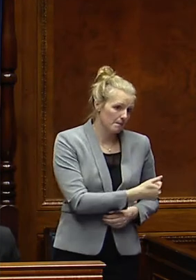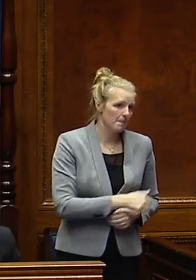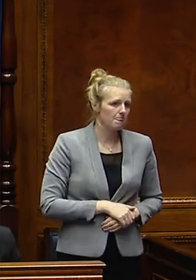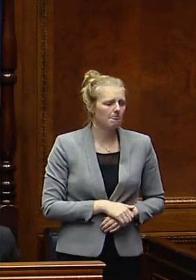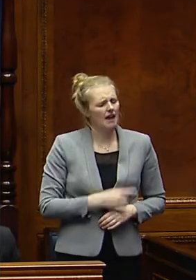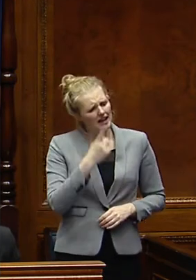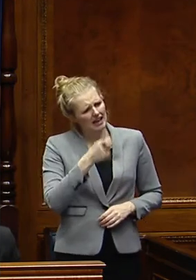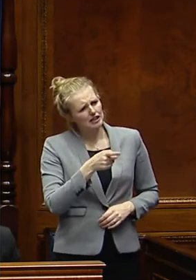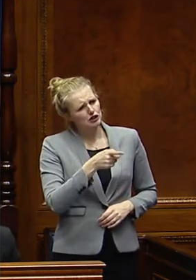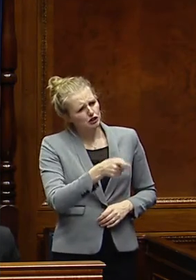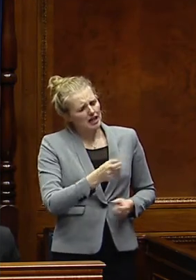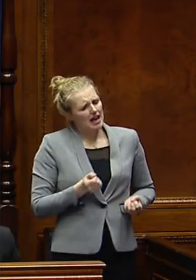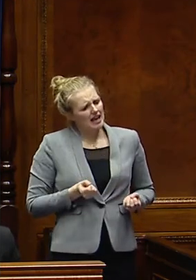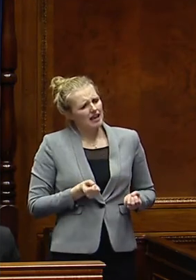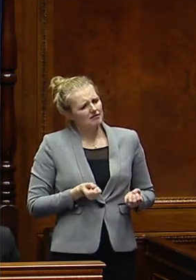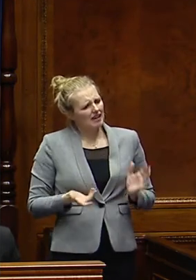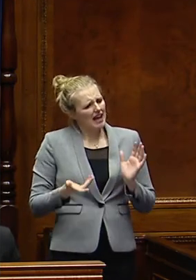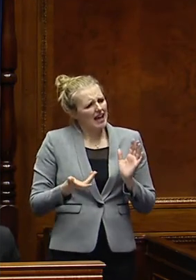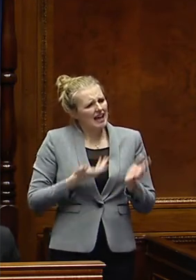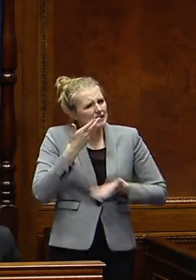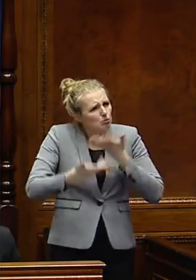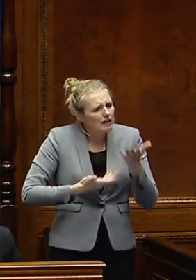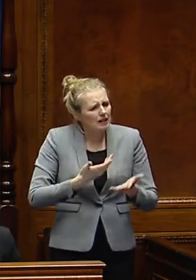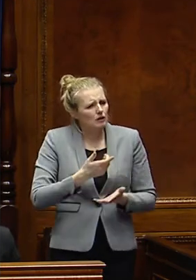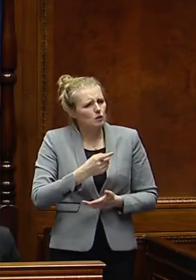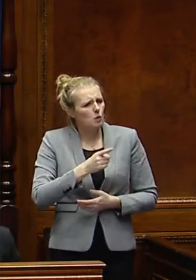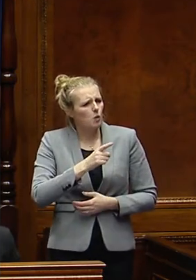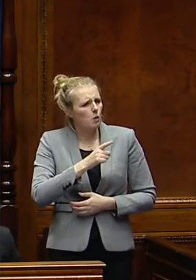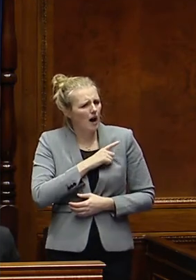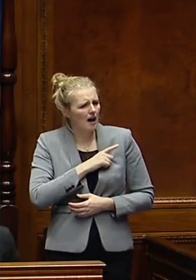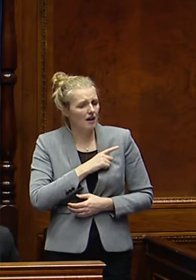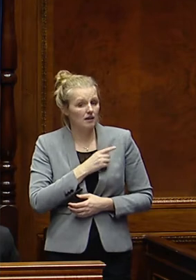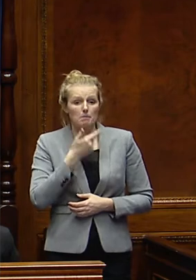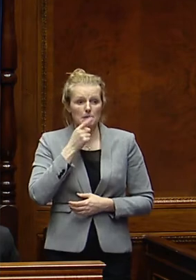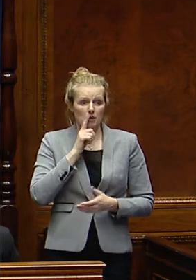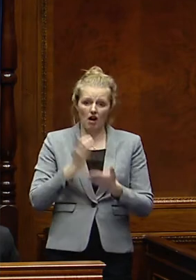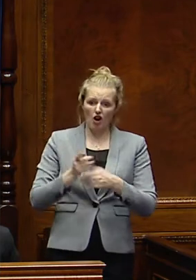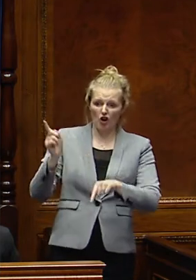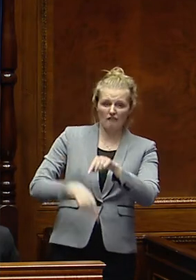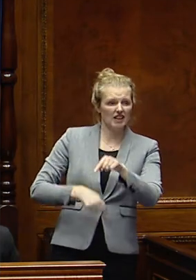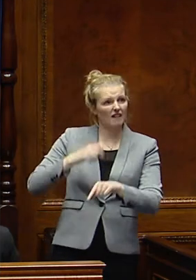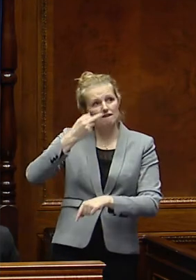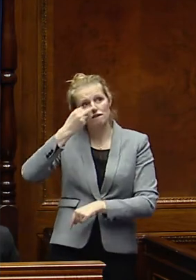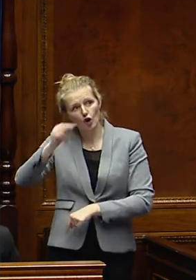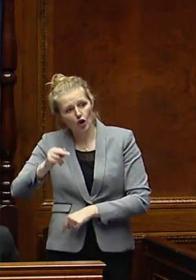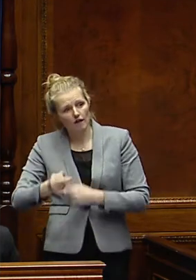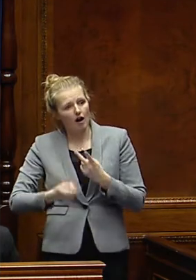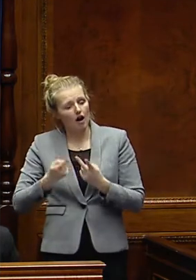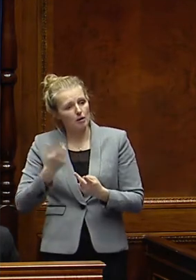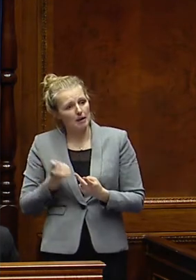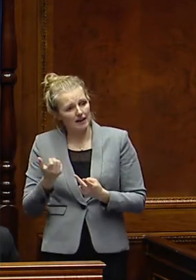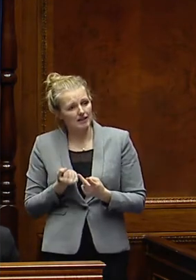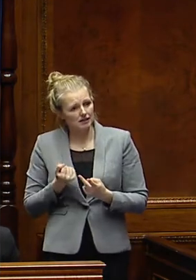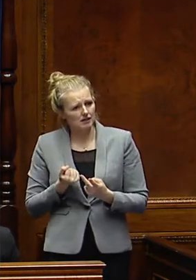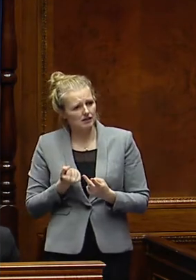Could she also elaborate, if possible, when people are convicted of fraud of other benefits, how many times